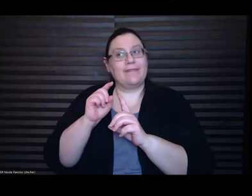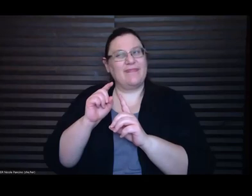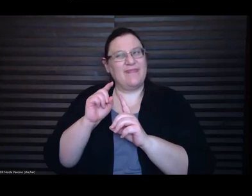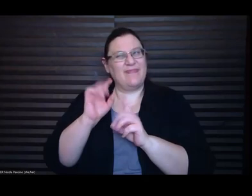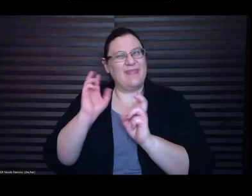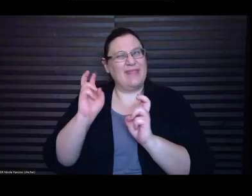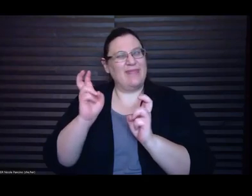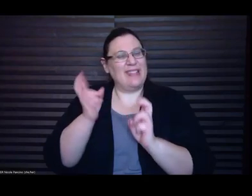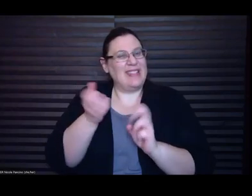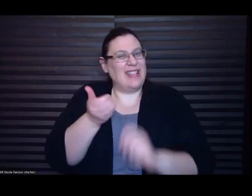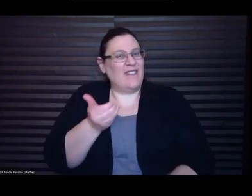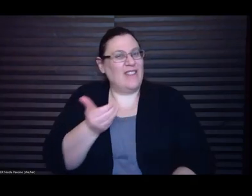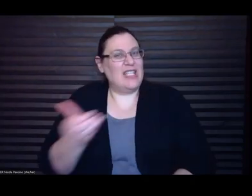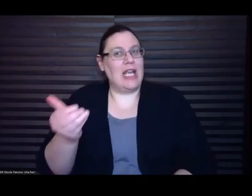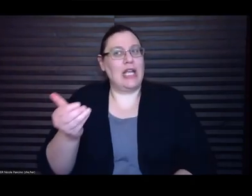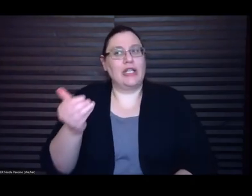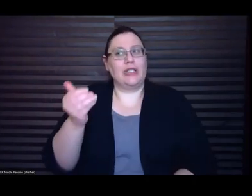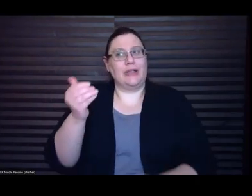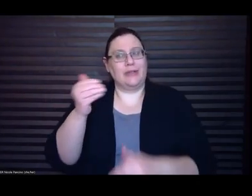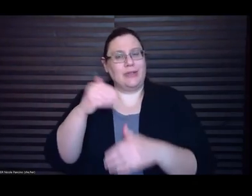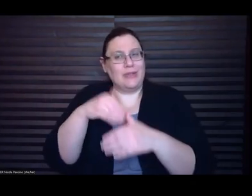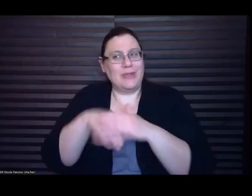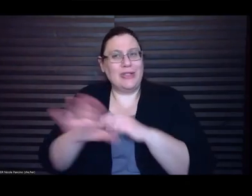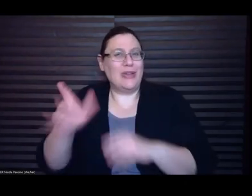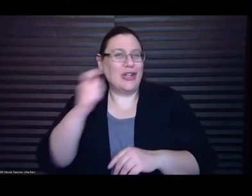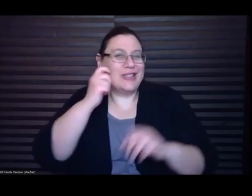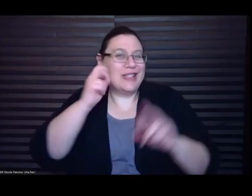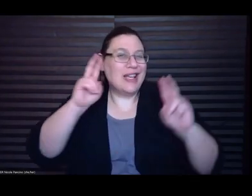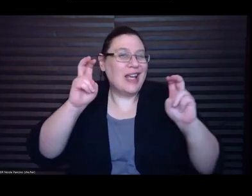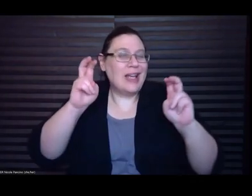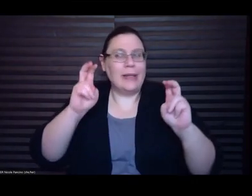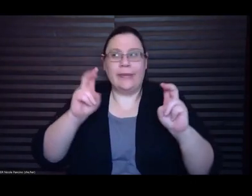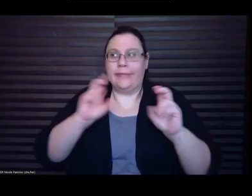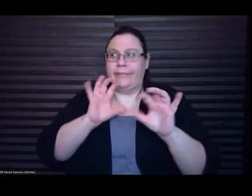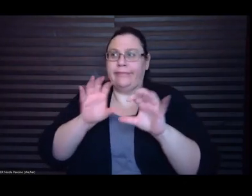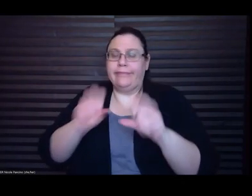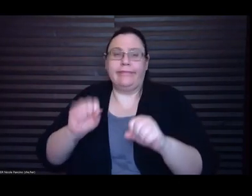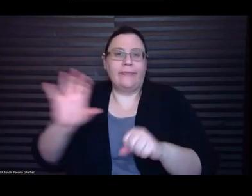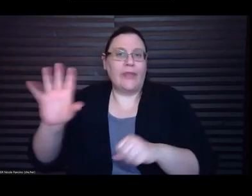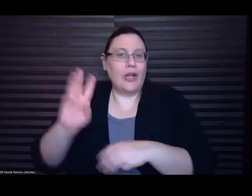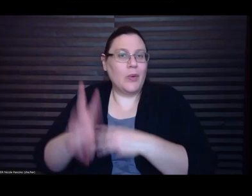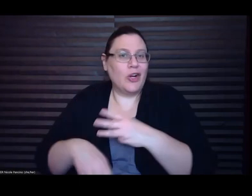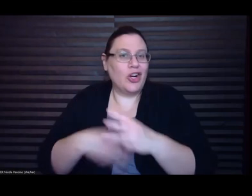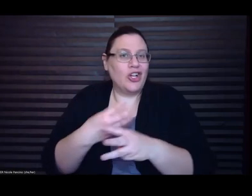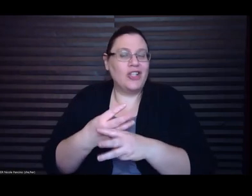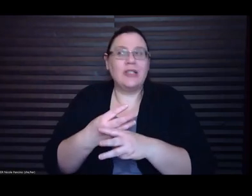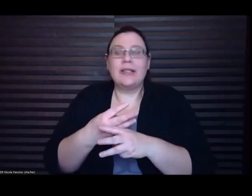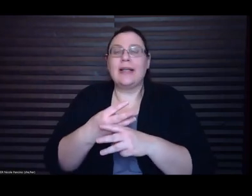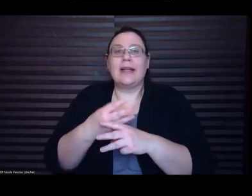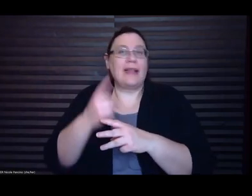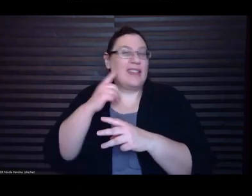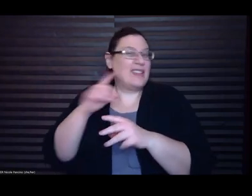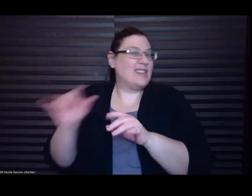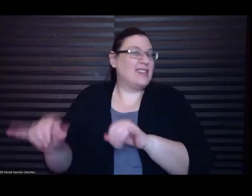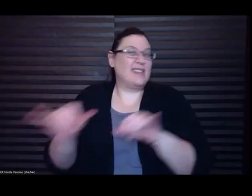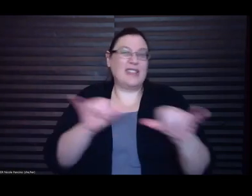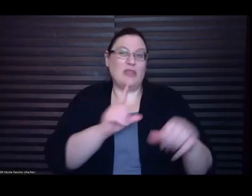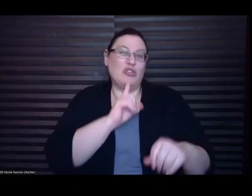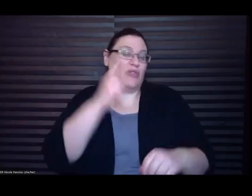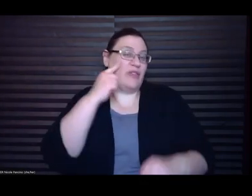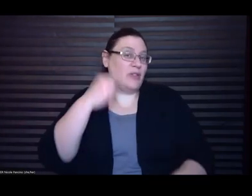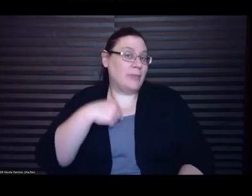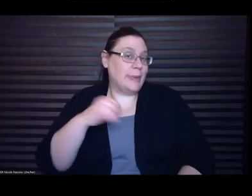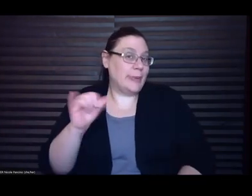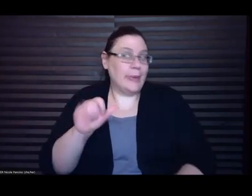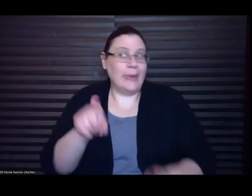inhabit their worlds and I think the same is true for me as a writer it's how I get to know my characters